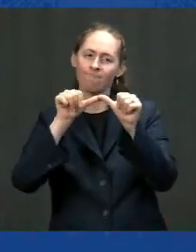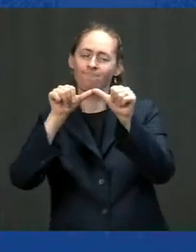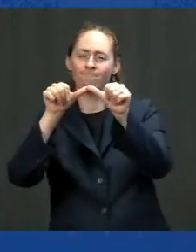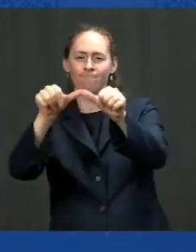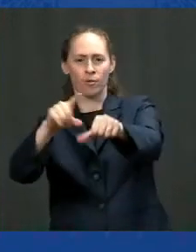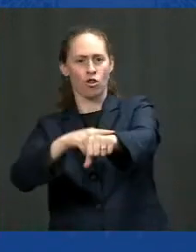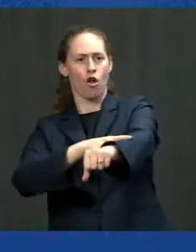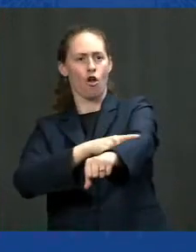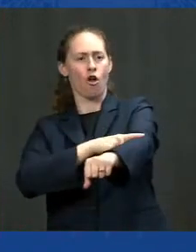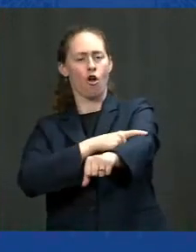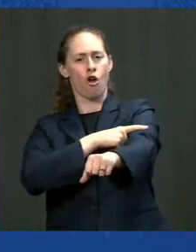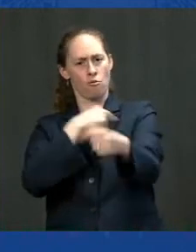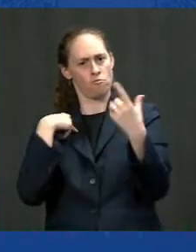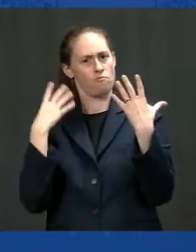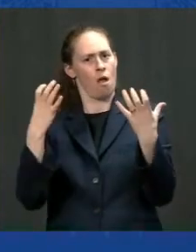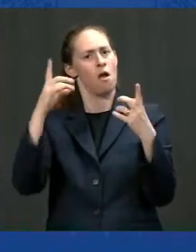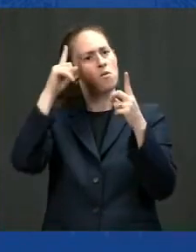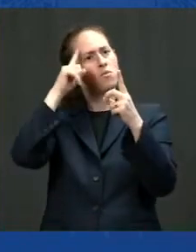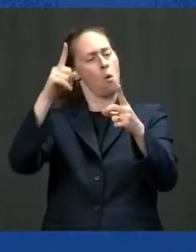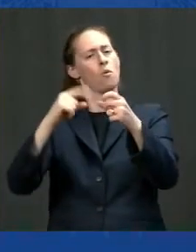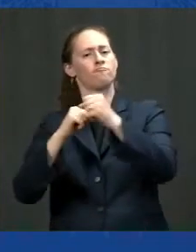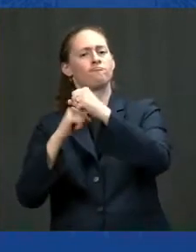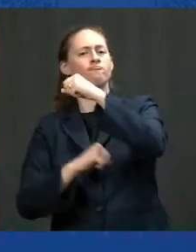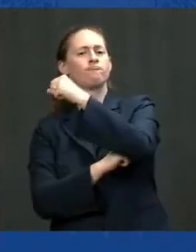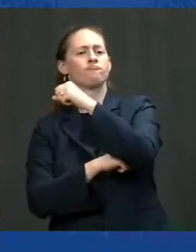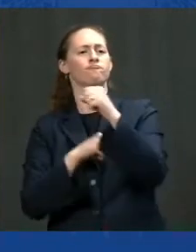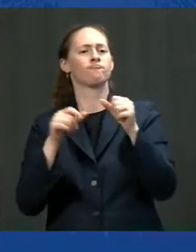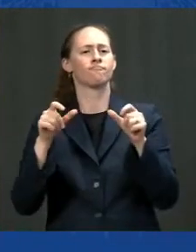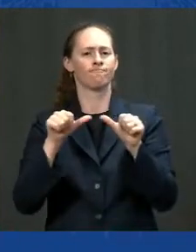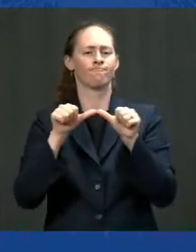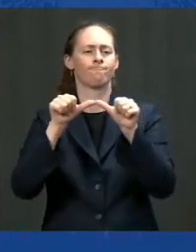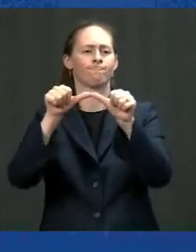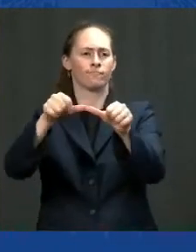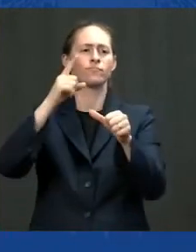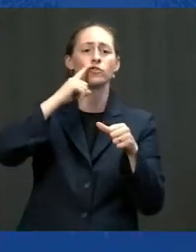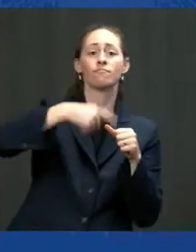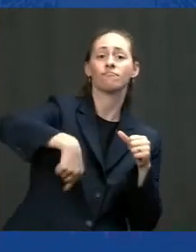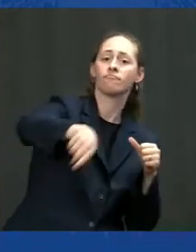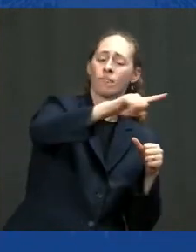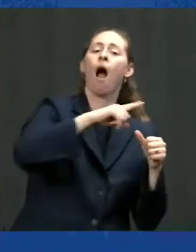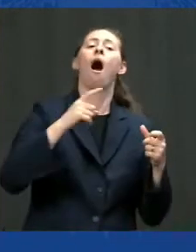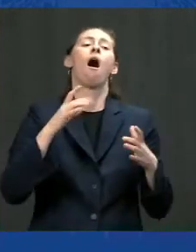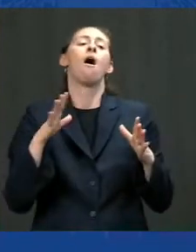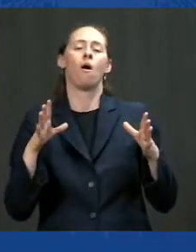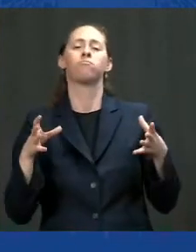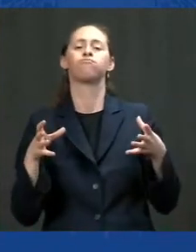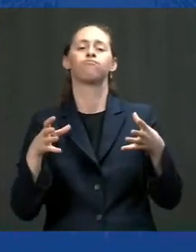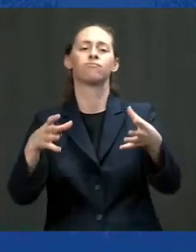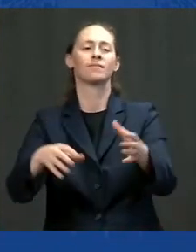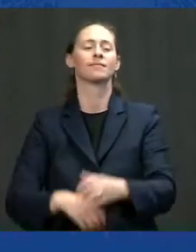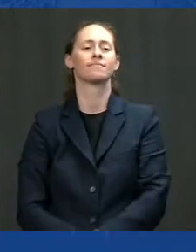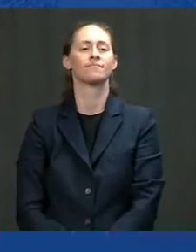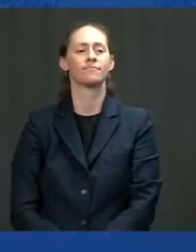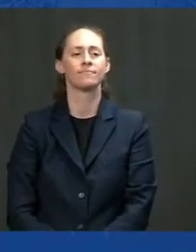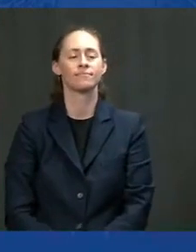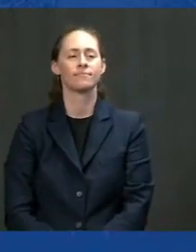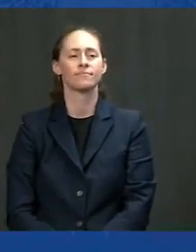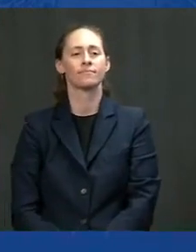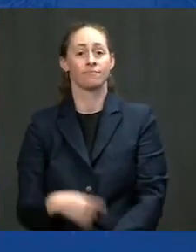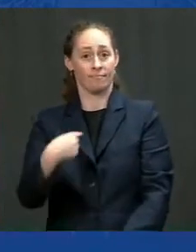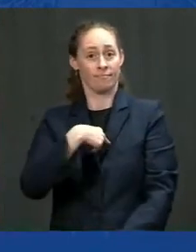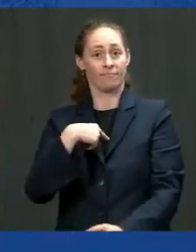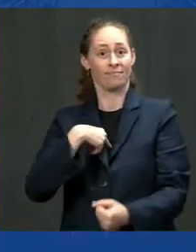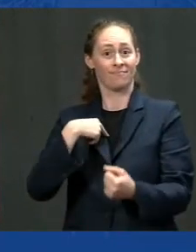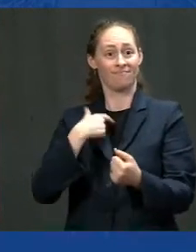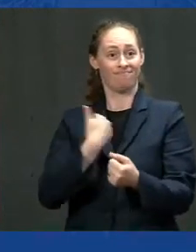that brings everyone along because when i arrived in office we had a long time it's been a long